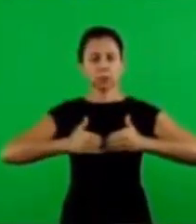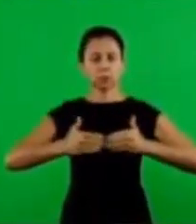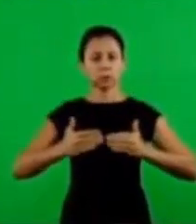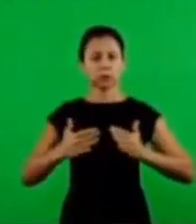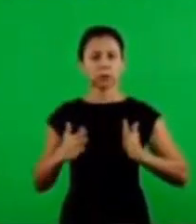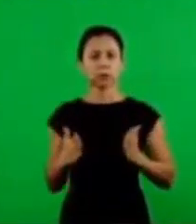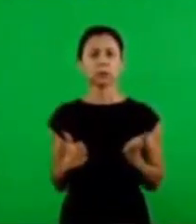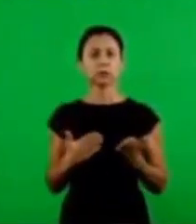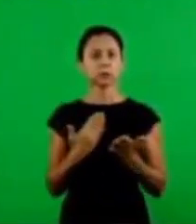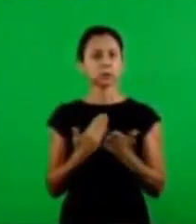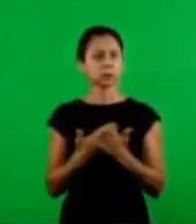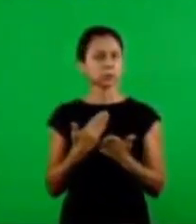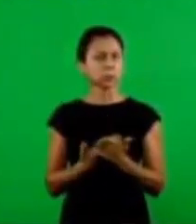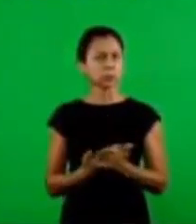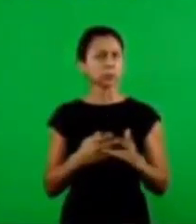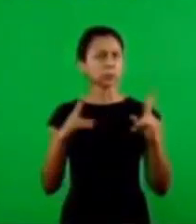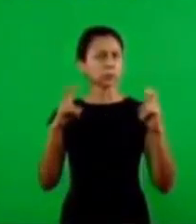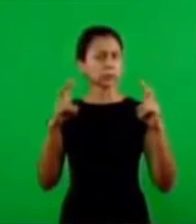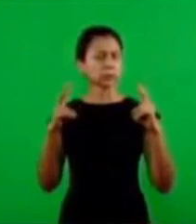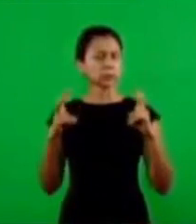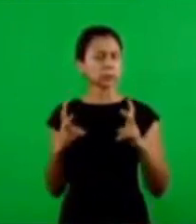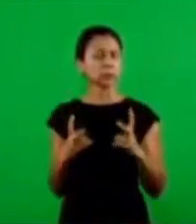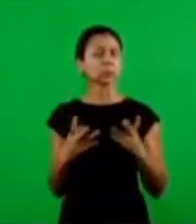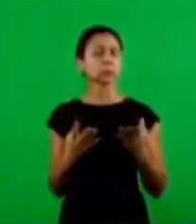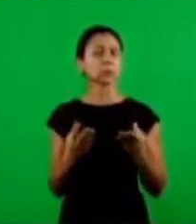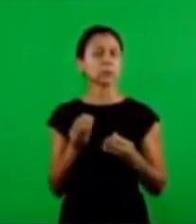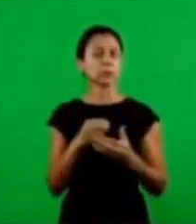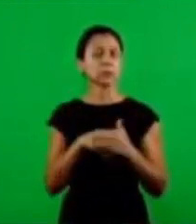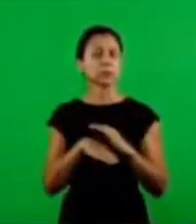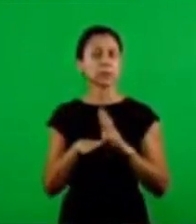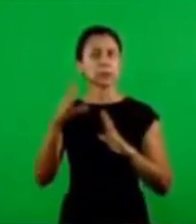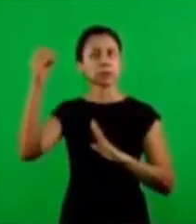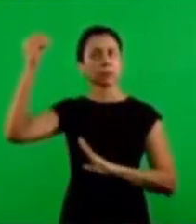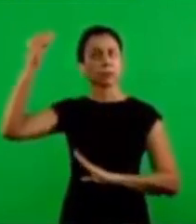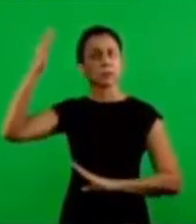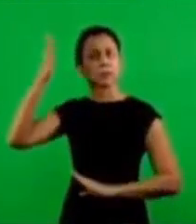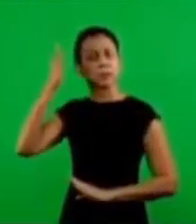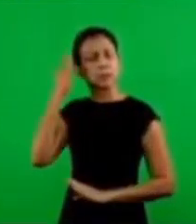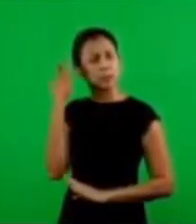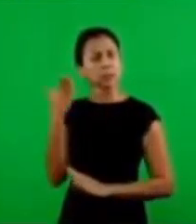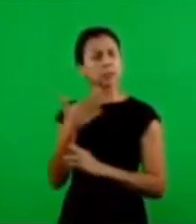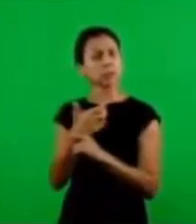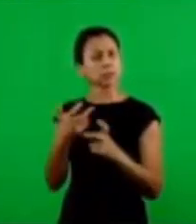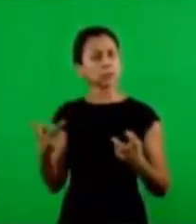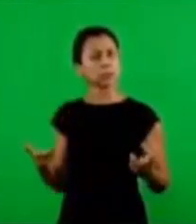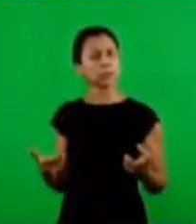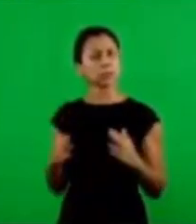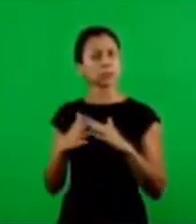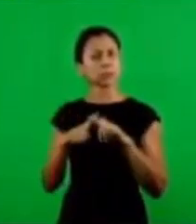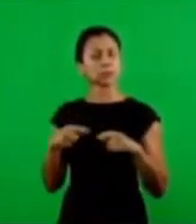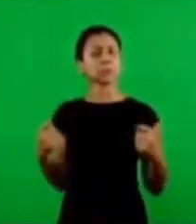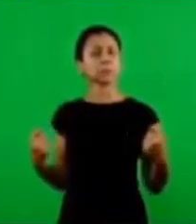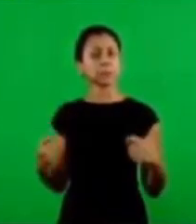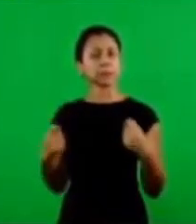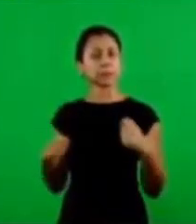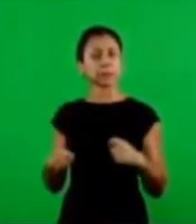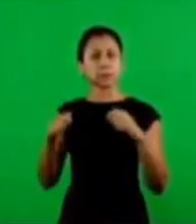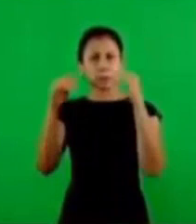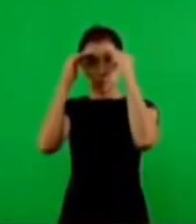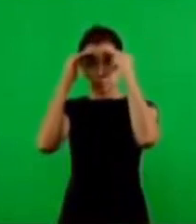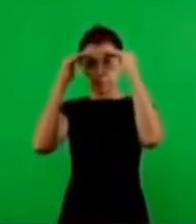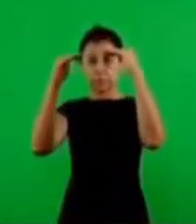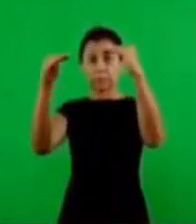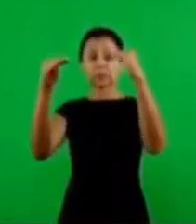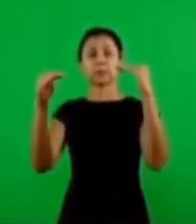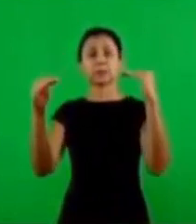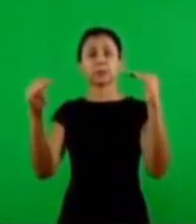sign of respect in which then the subject are being given inside the revelation it's what the church